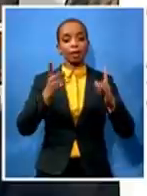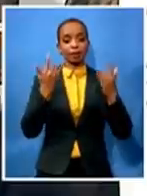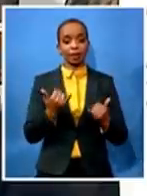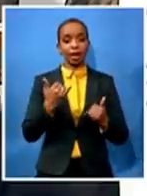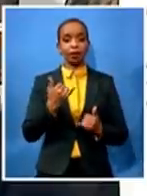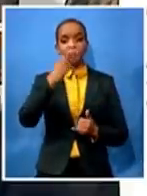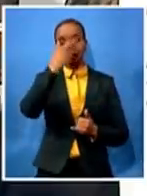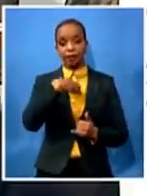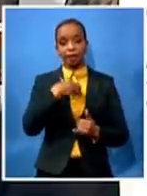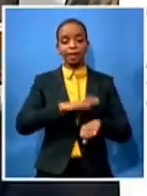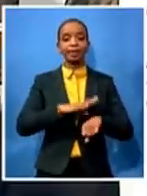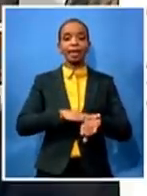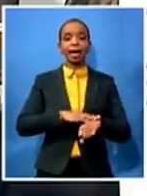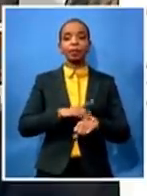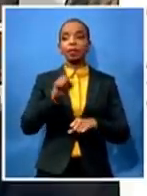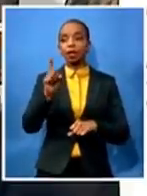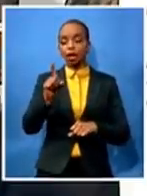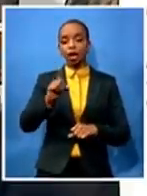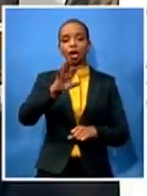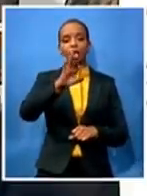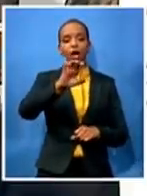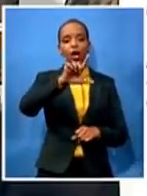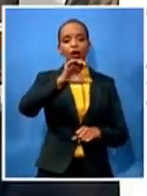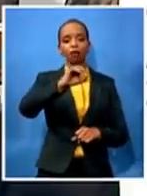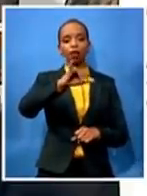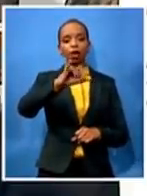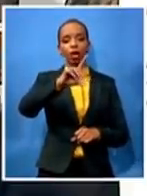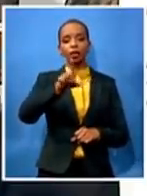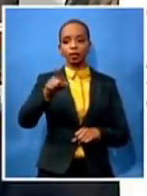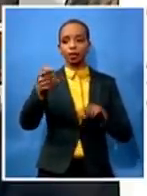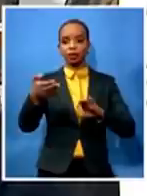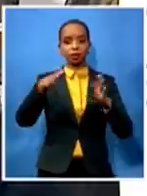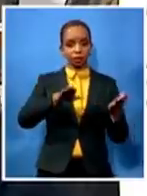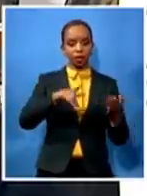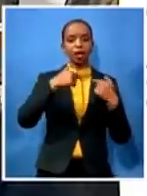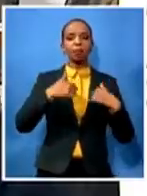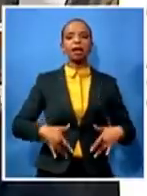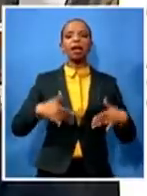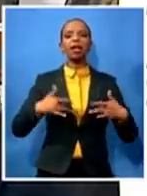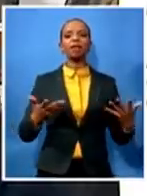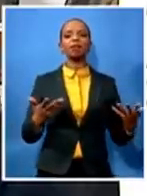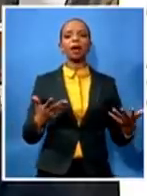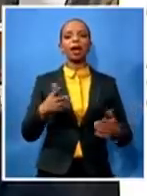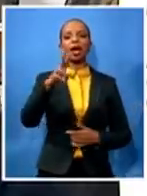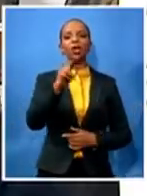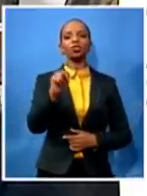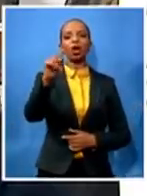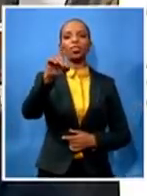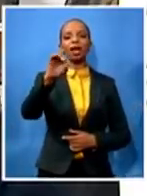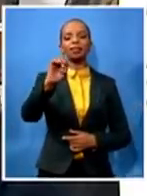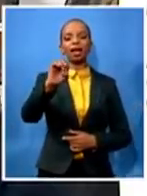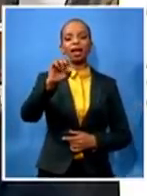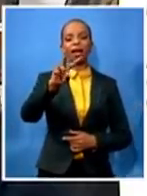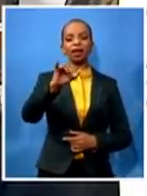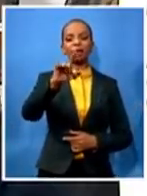north devil chair and living in north devil nor devil i don't live in the upper north devil i